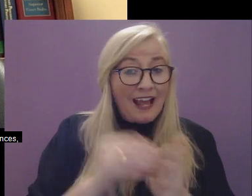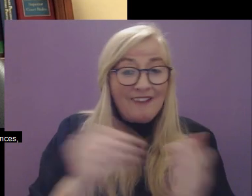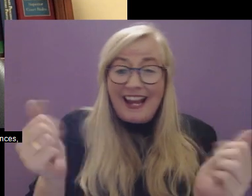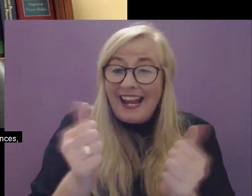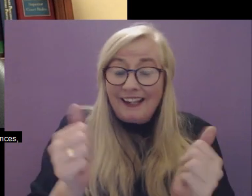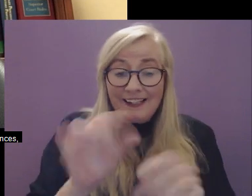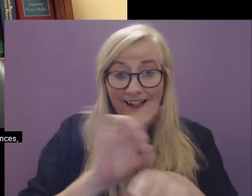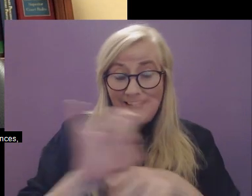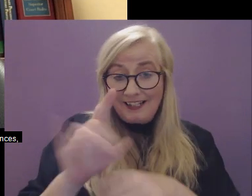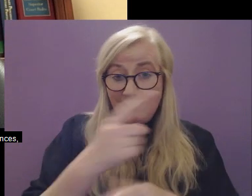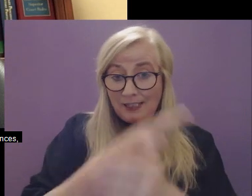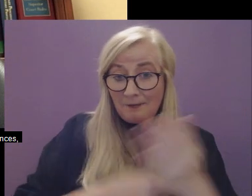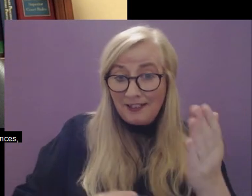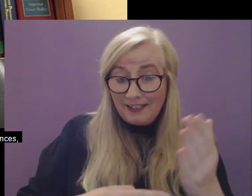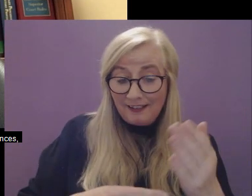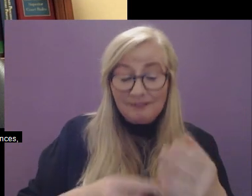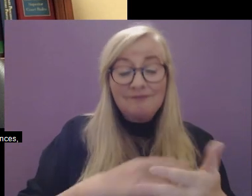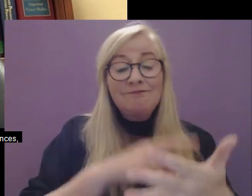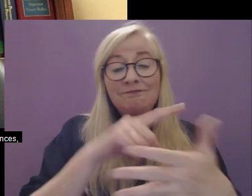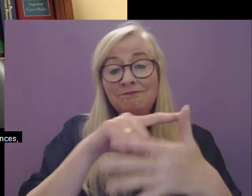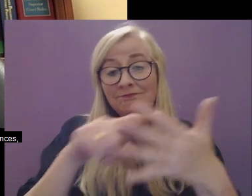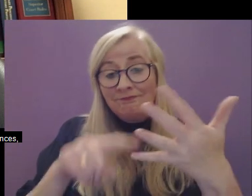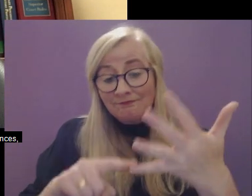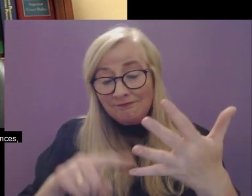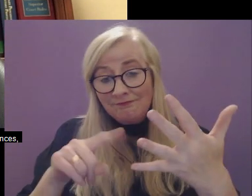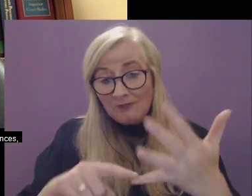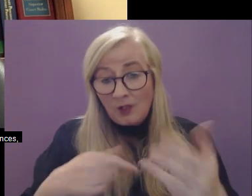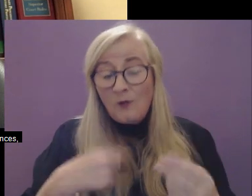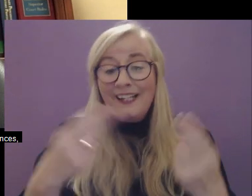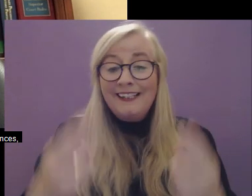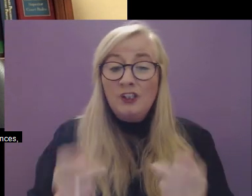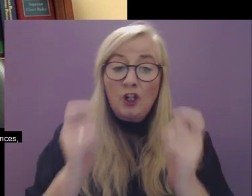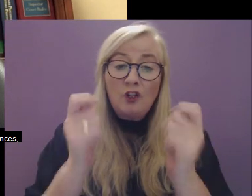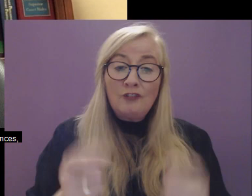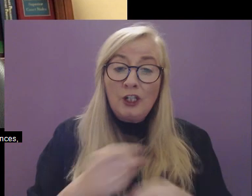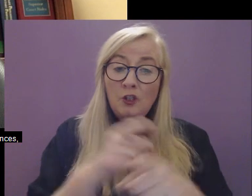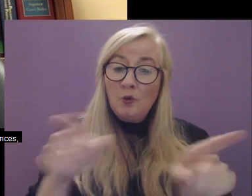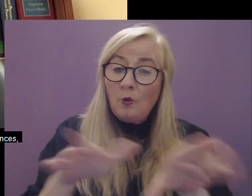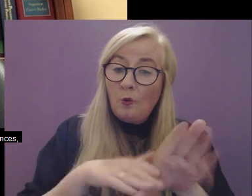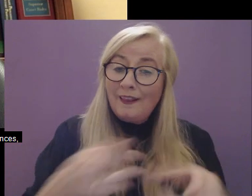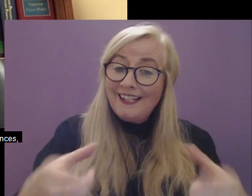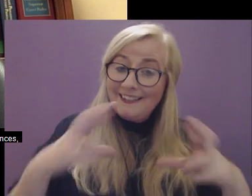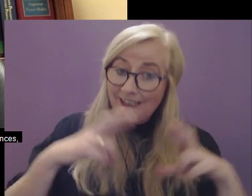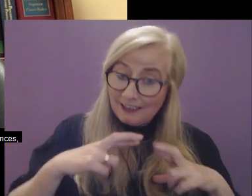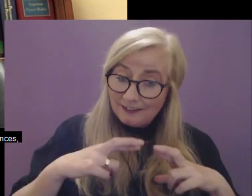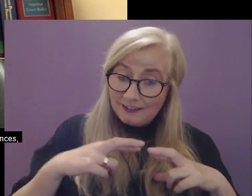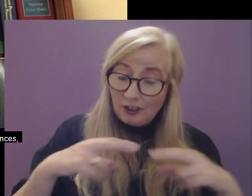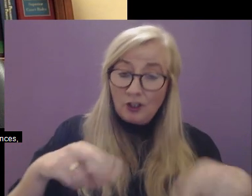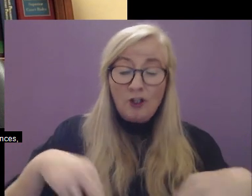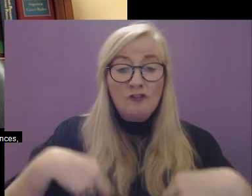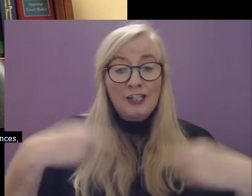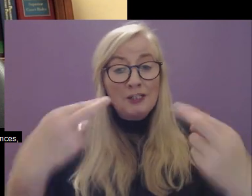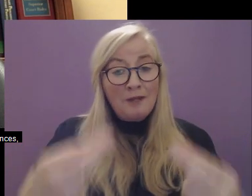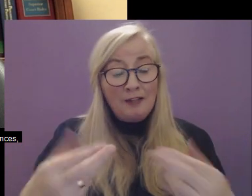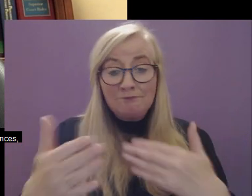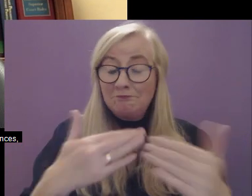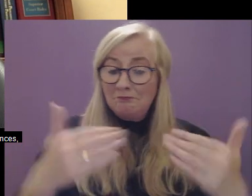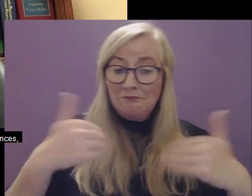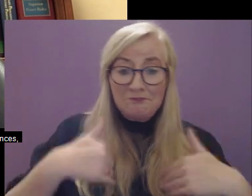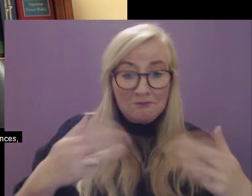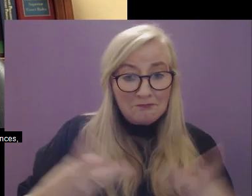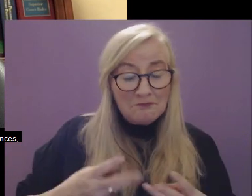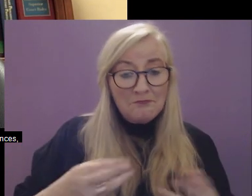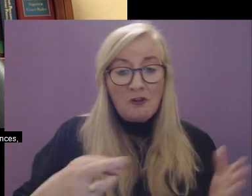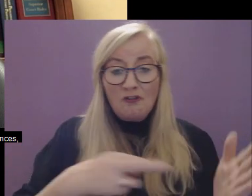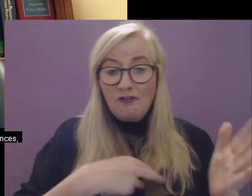any form of disability. And finally, we need to treat you with dignity and respect whatever your gender,